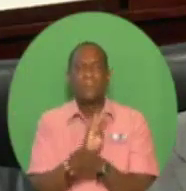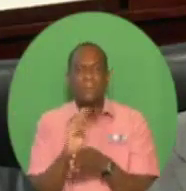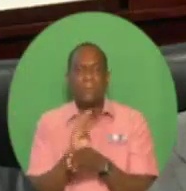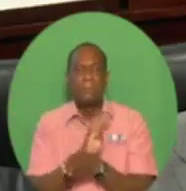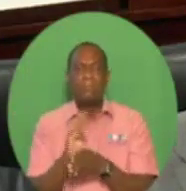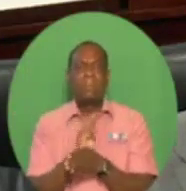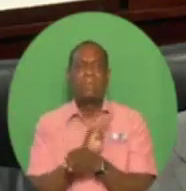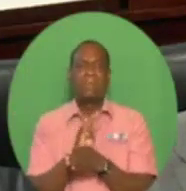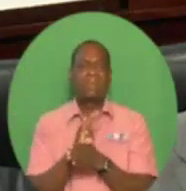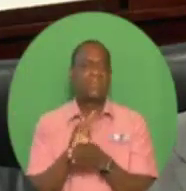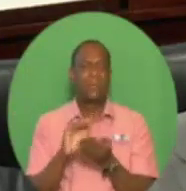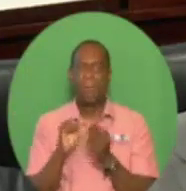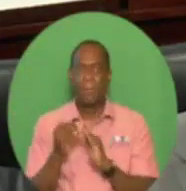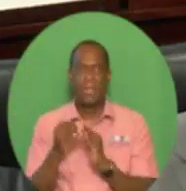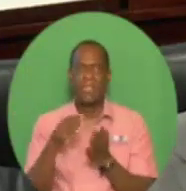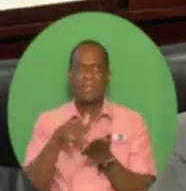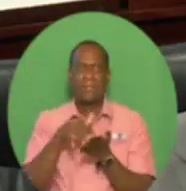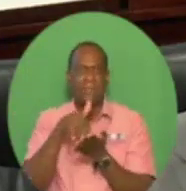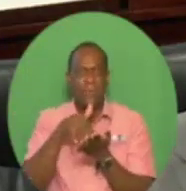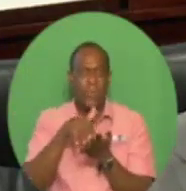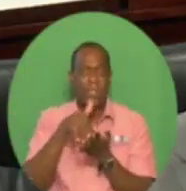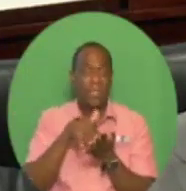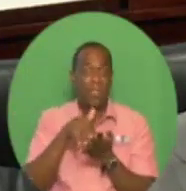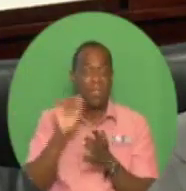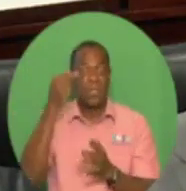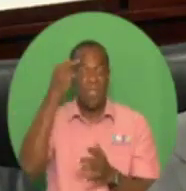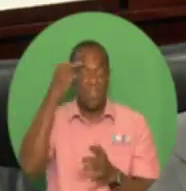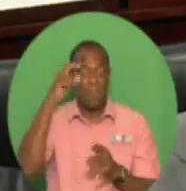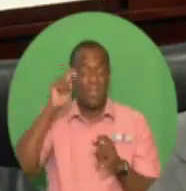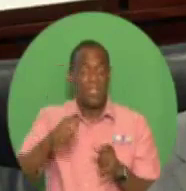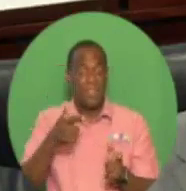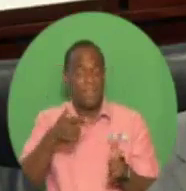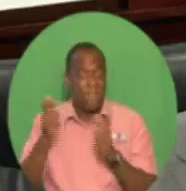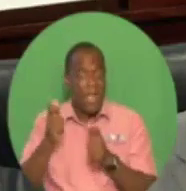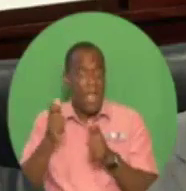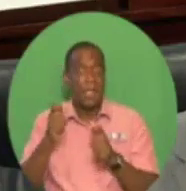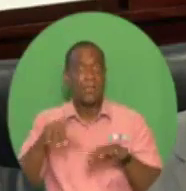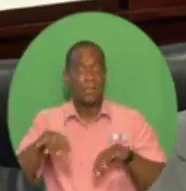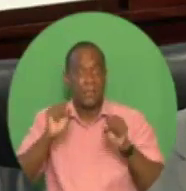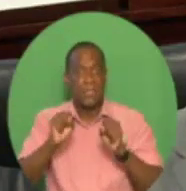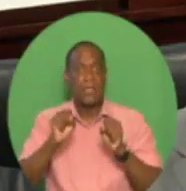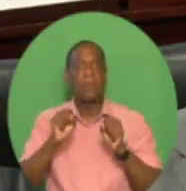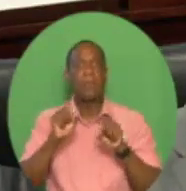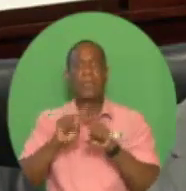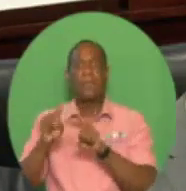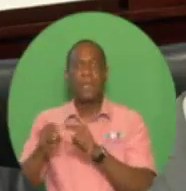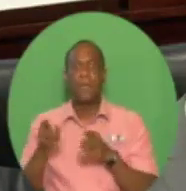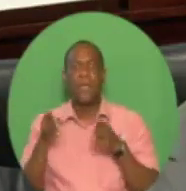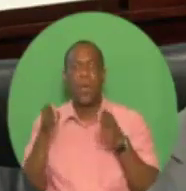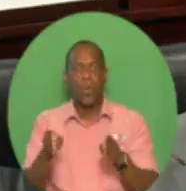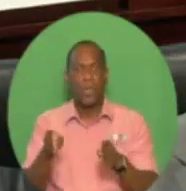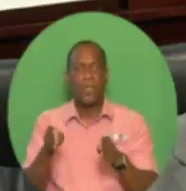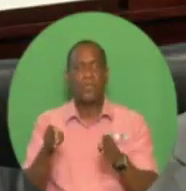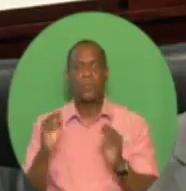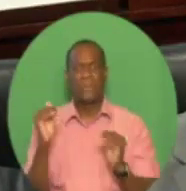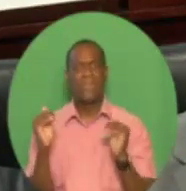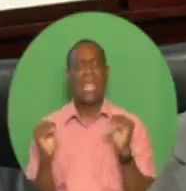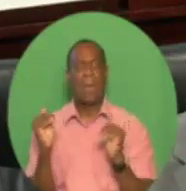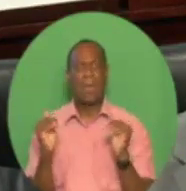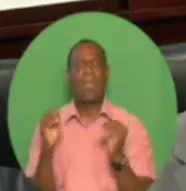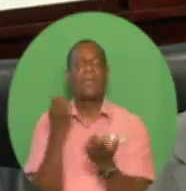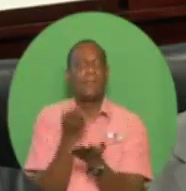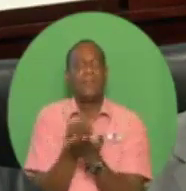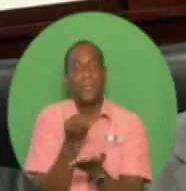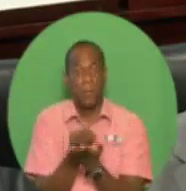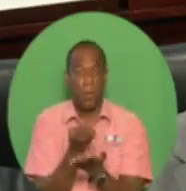immediately to stabilize the economy, stop the downward spiral, and create sustainable growth and